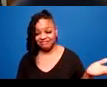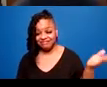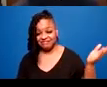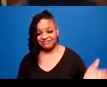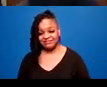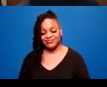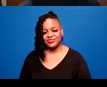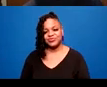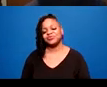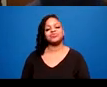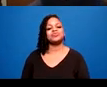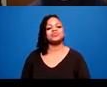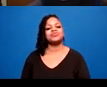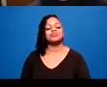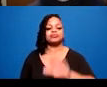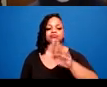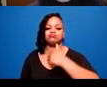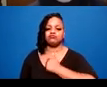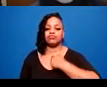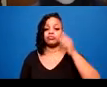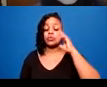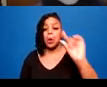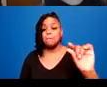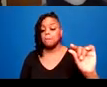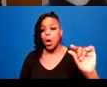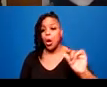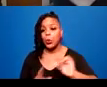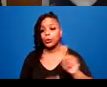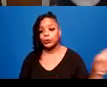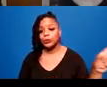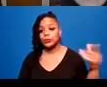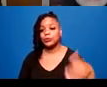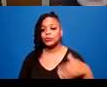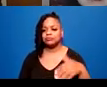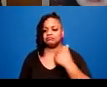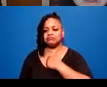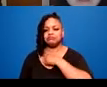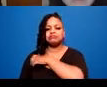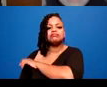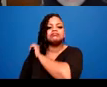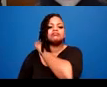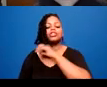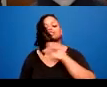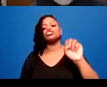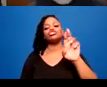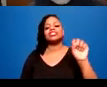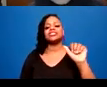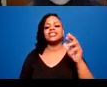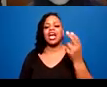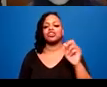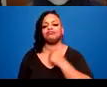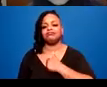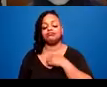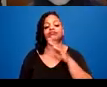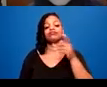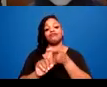very small text on this slide. It is a screenshot of the governing think tank on trauma in Oregon, called Trauma-Informed